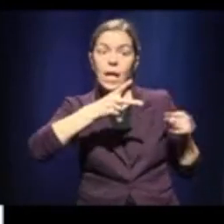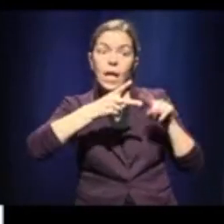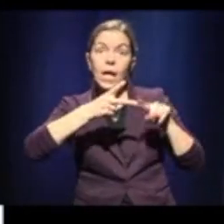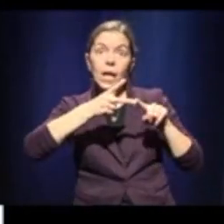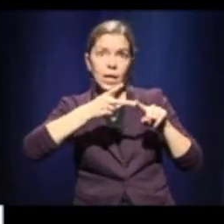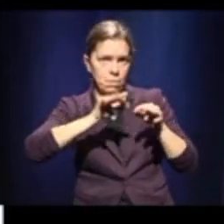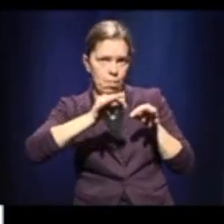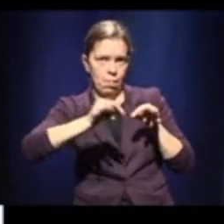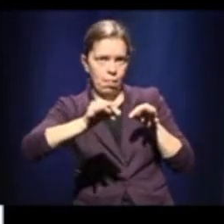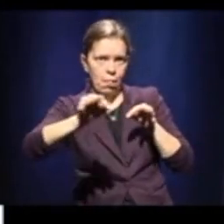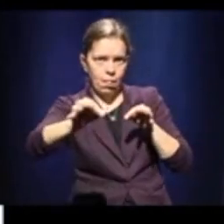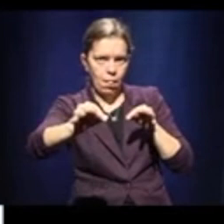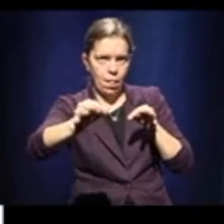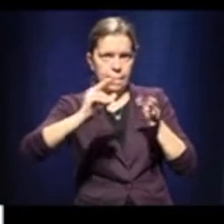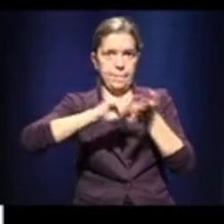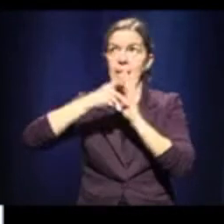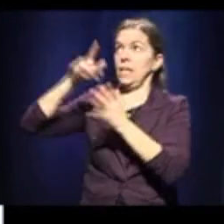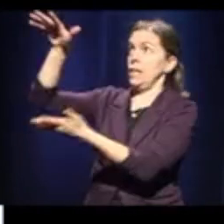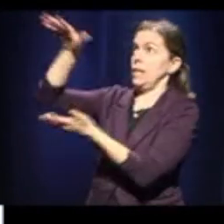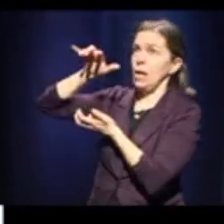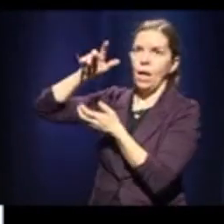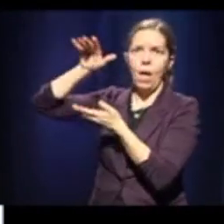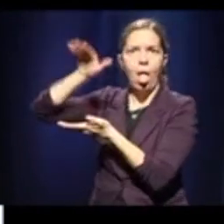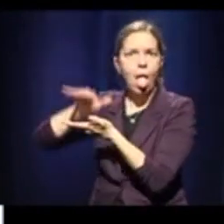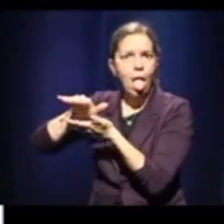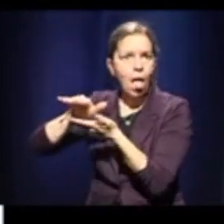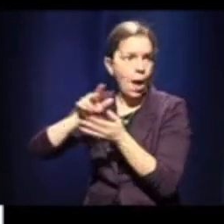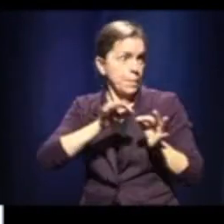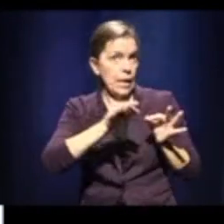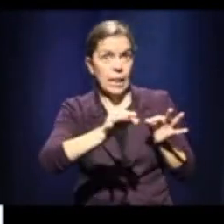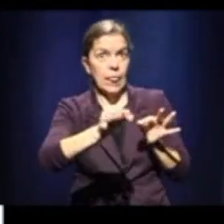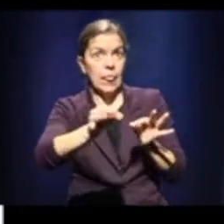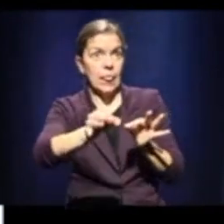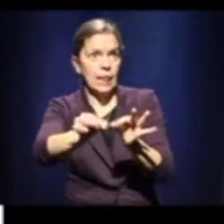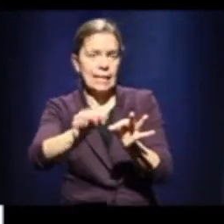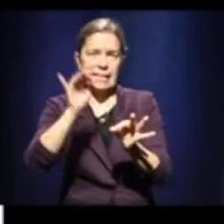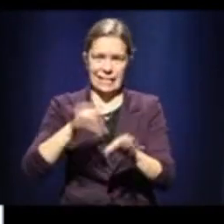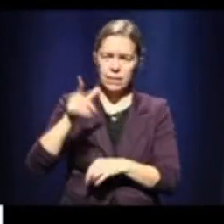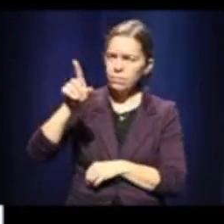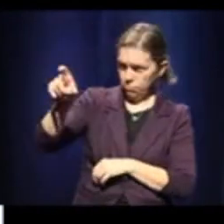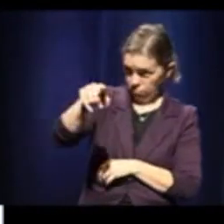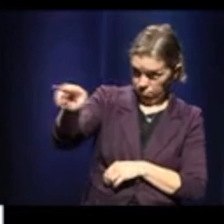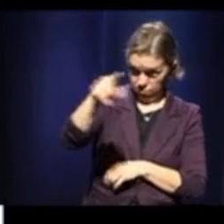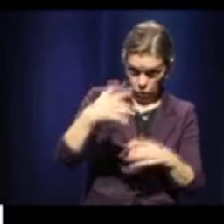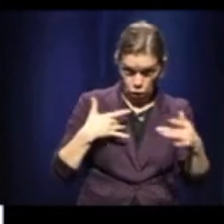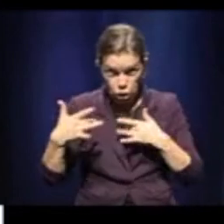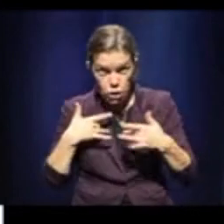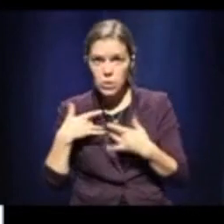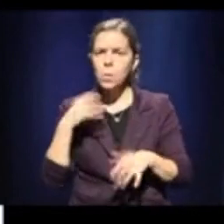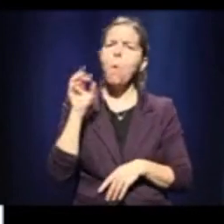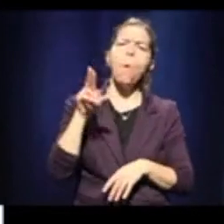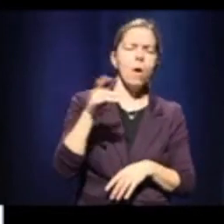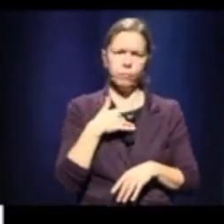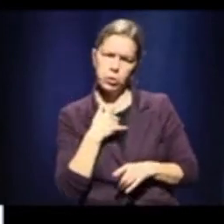know that these delays are happening, how big of a concern is this? How worried should